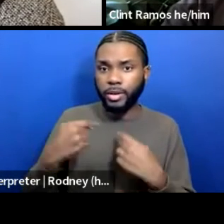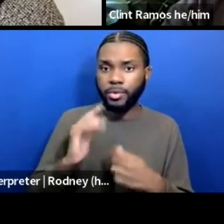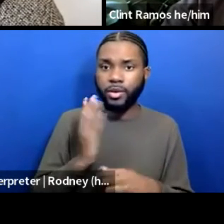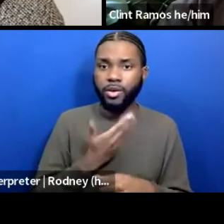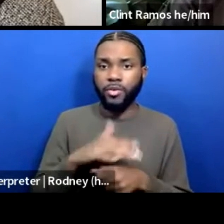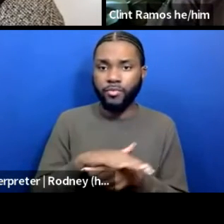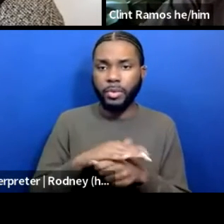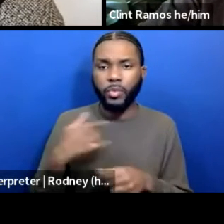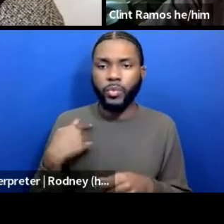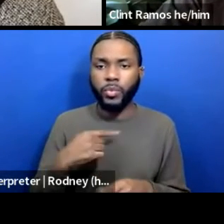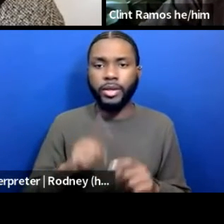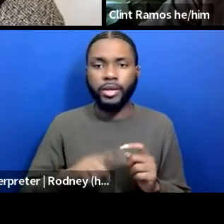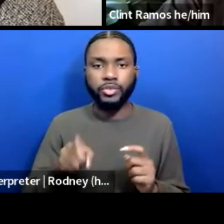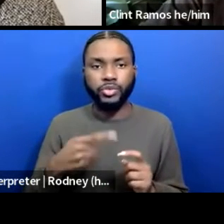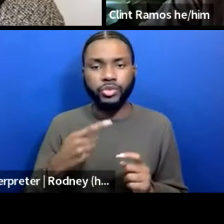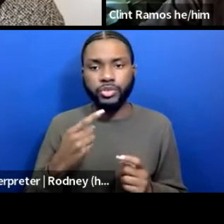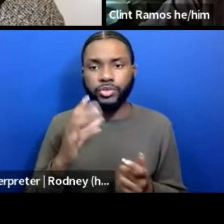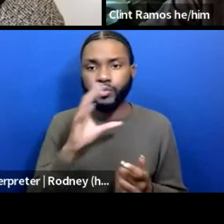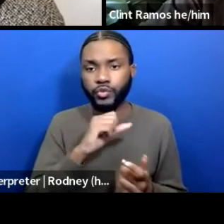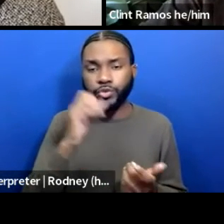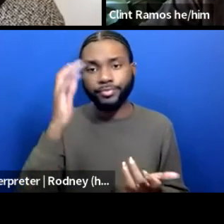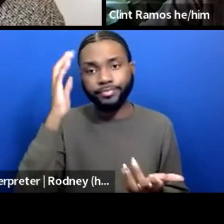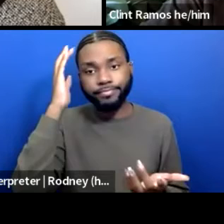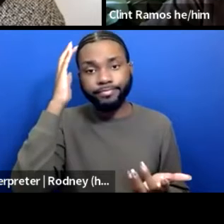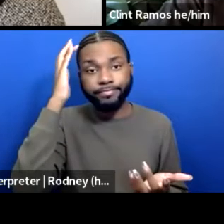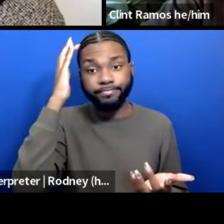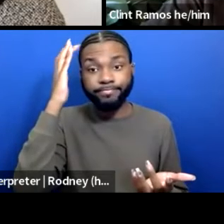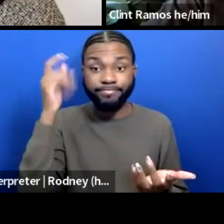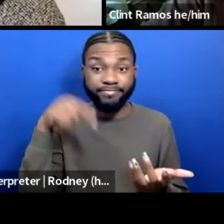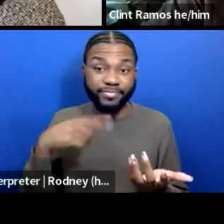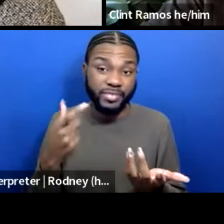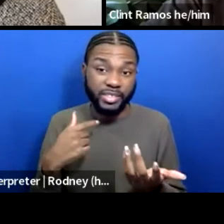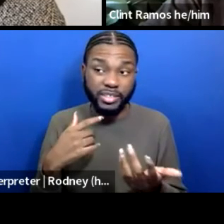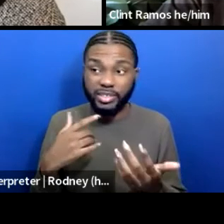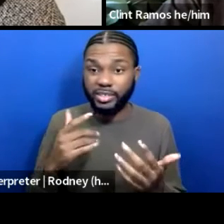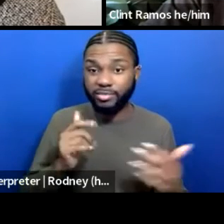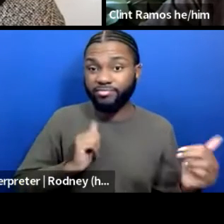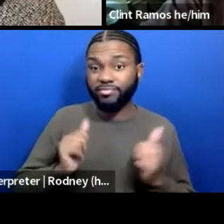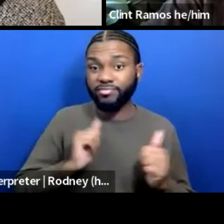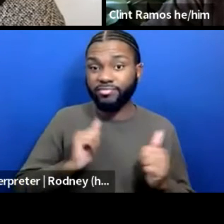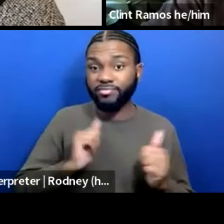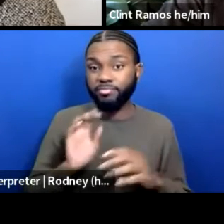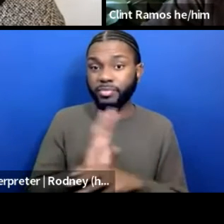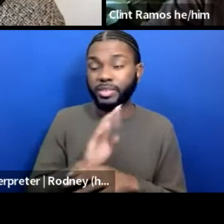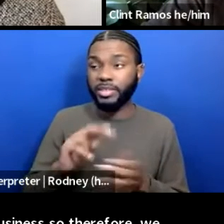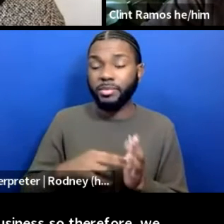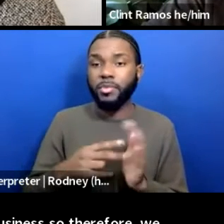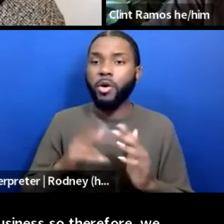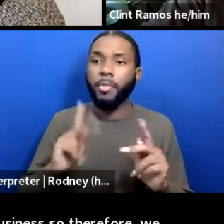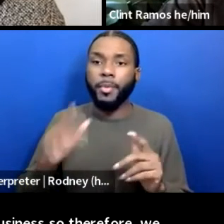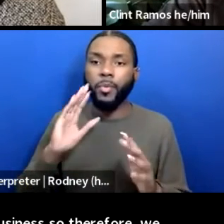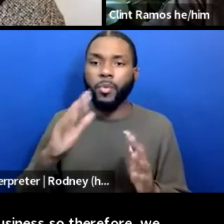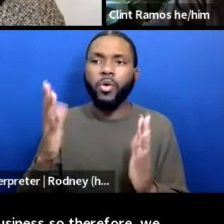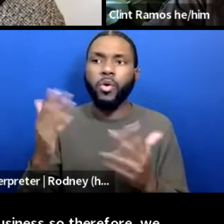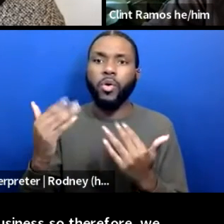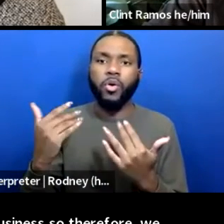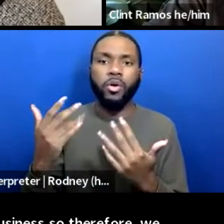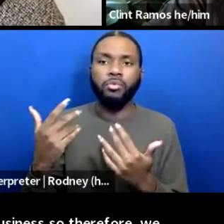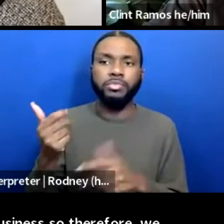can't just take it that, hey, we're in show business and everybody wants to be in show business. So therefore we don't, we never have to worry about taking care of people.